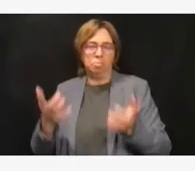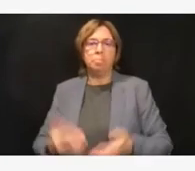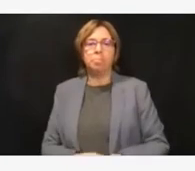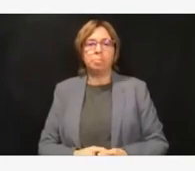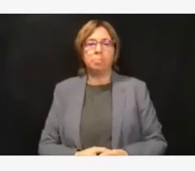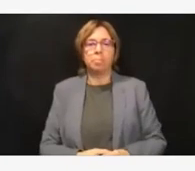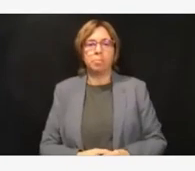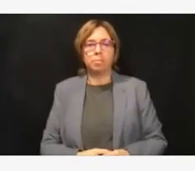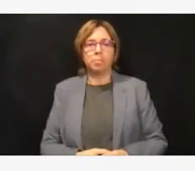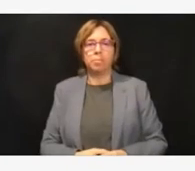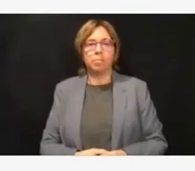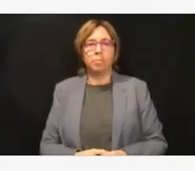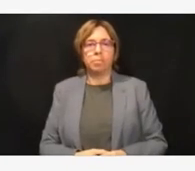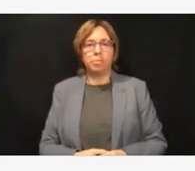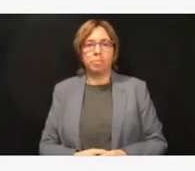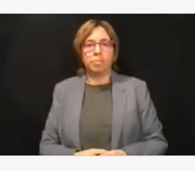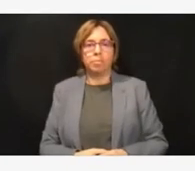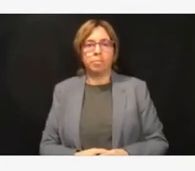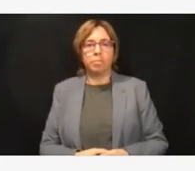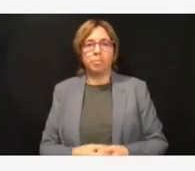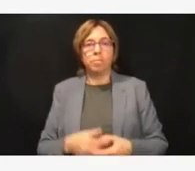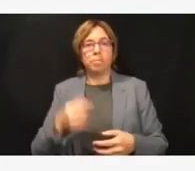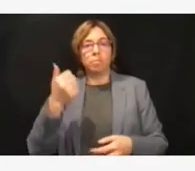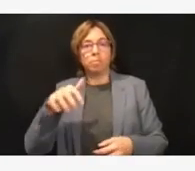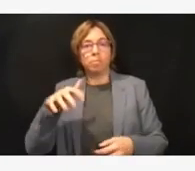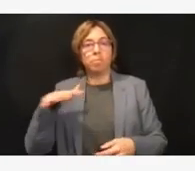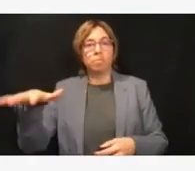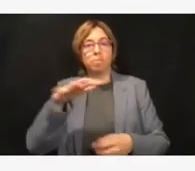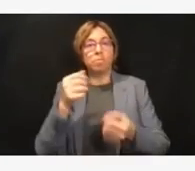is behind them and supporting them in their work.